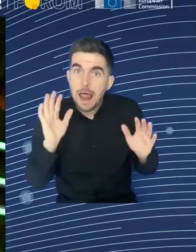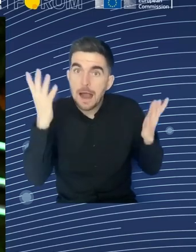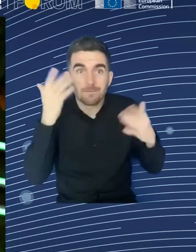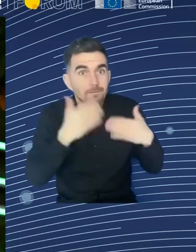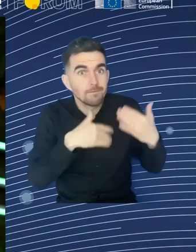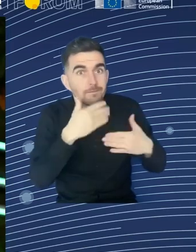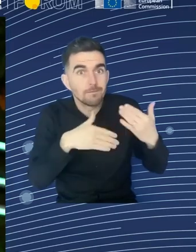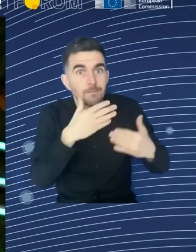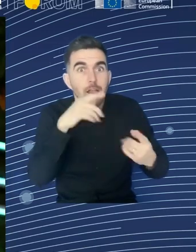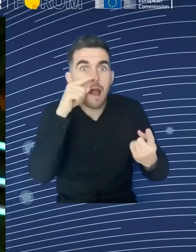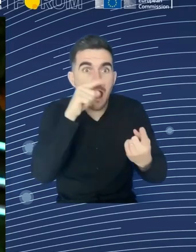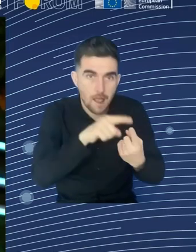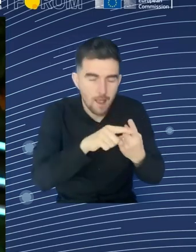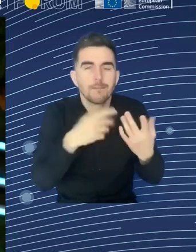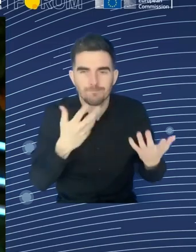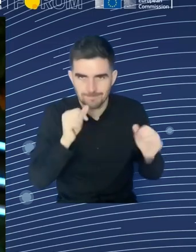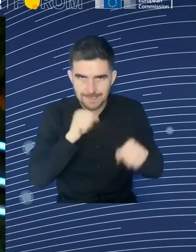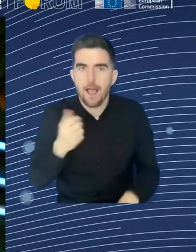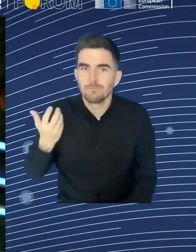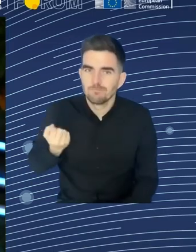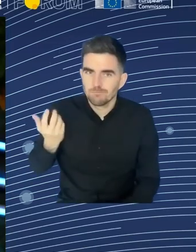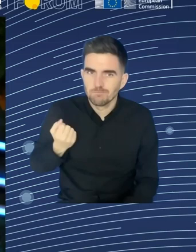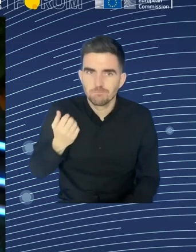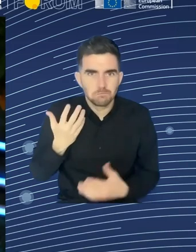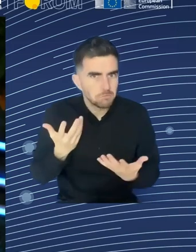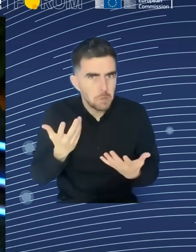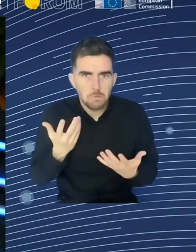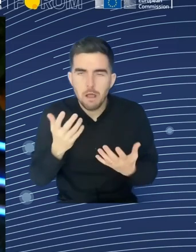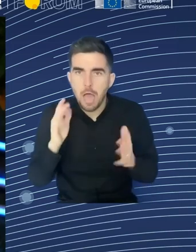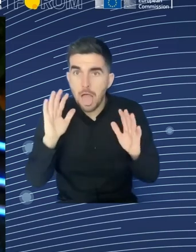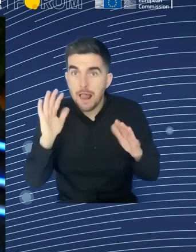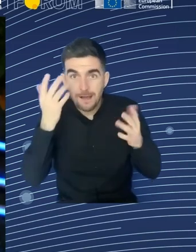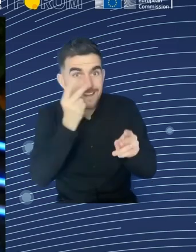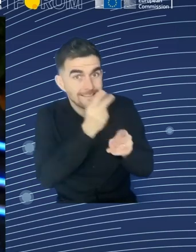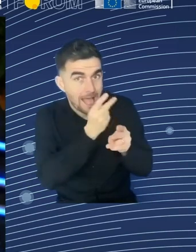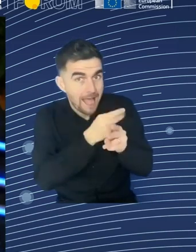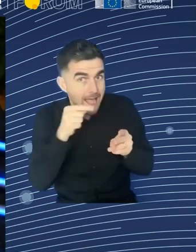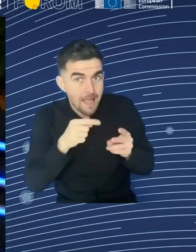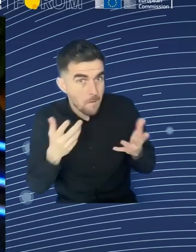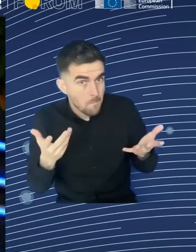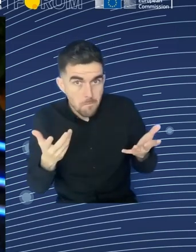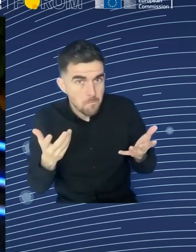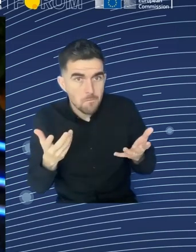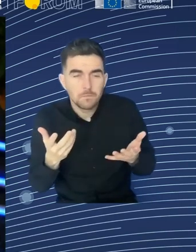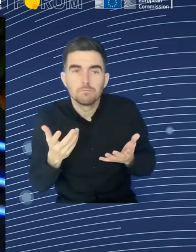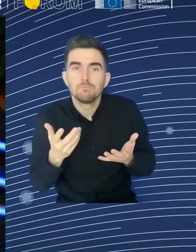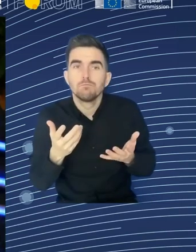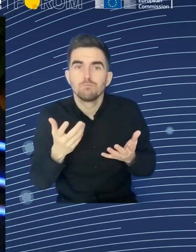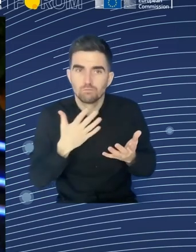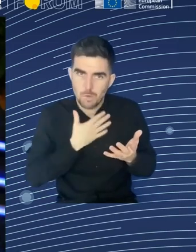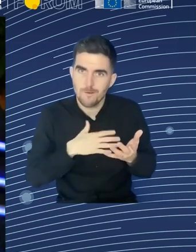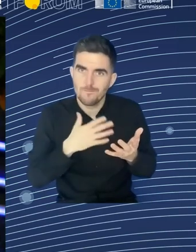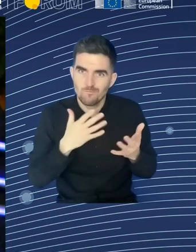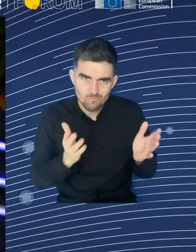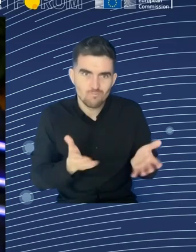and highlighted in the report of the high-level group on the future of the welfare state and social protection